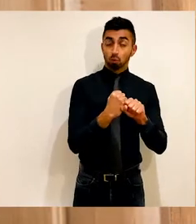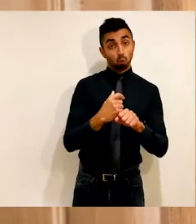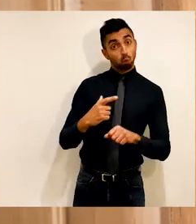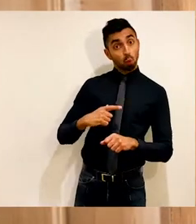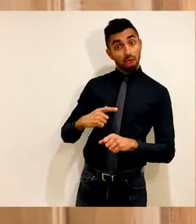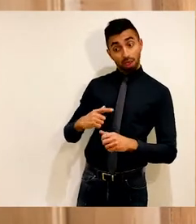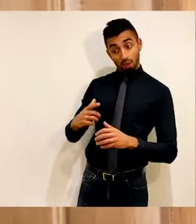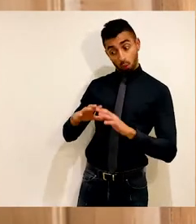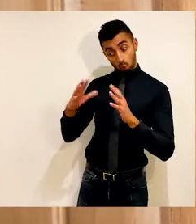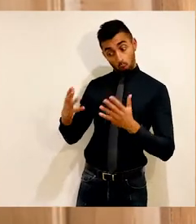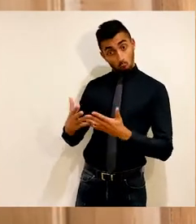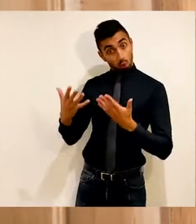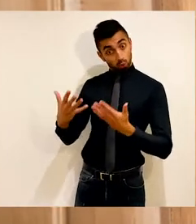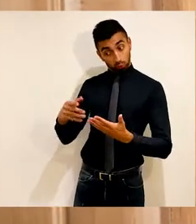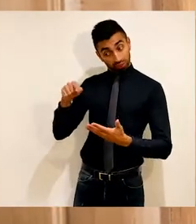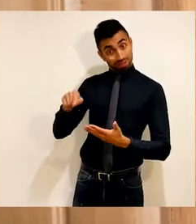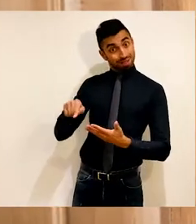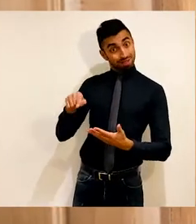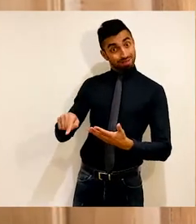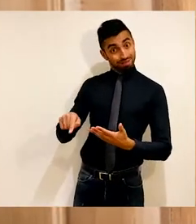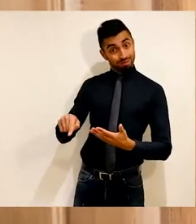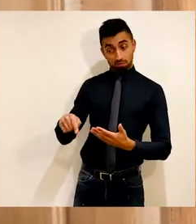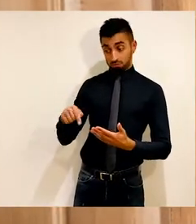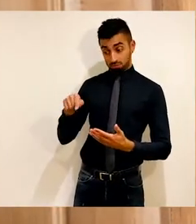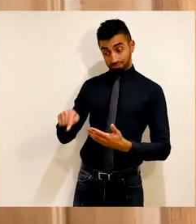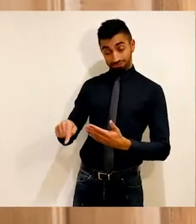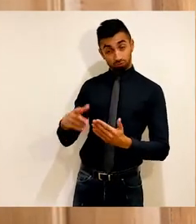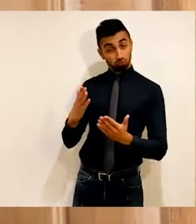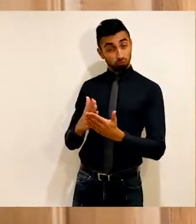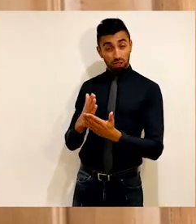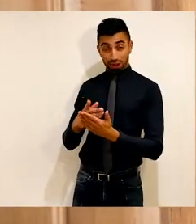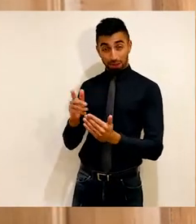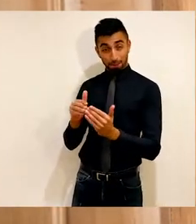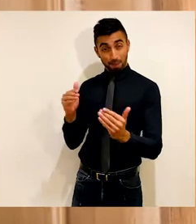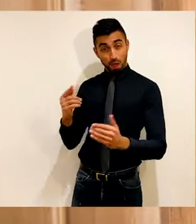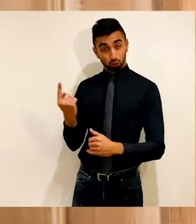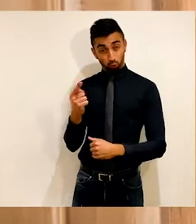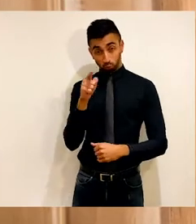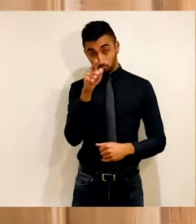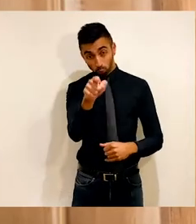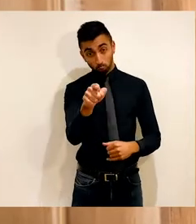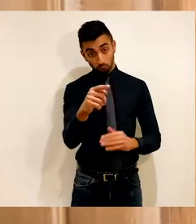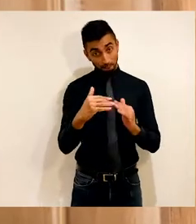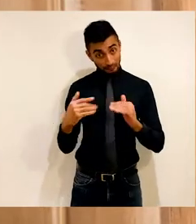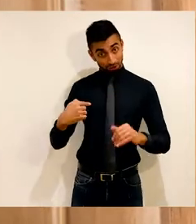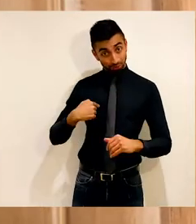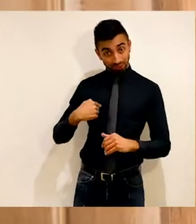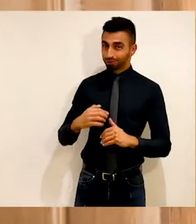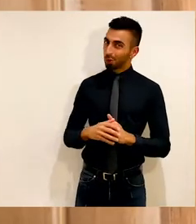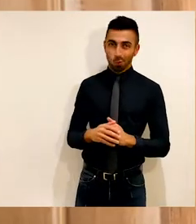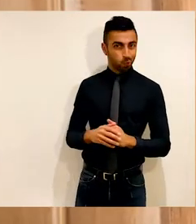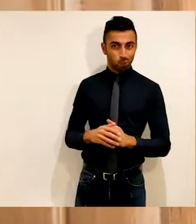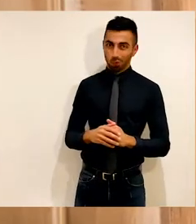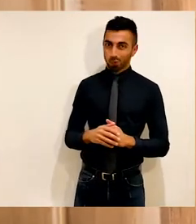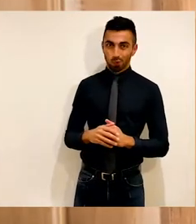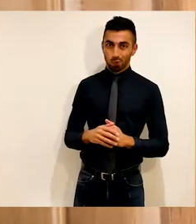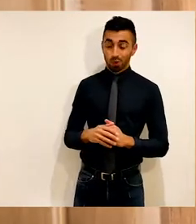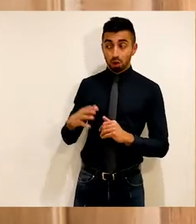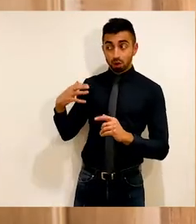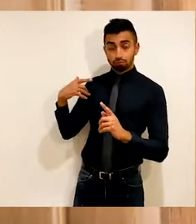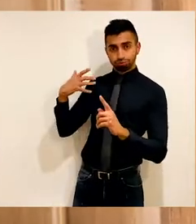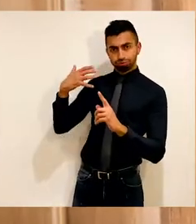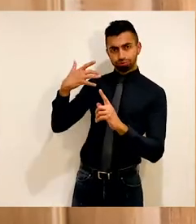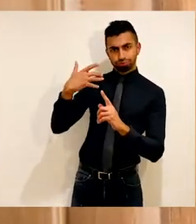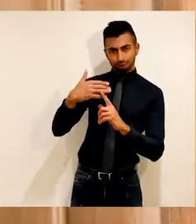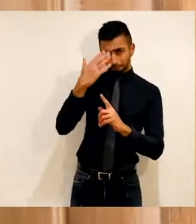Because the world that I live in was designed and built for you. The timeline